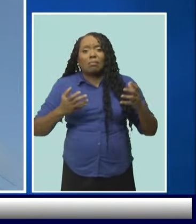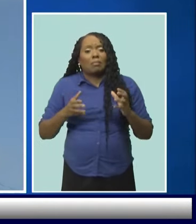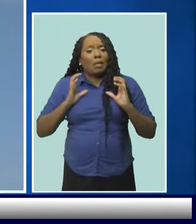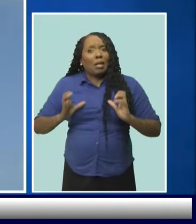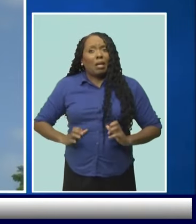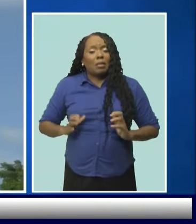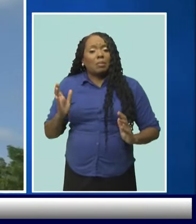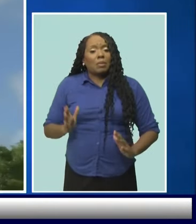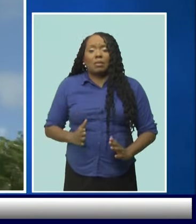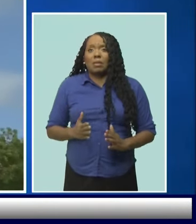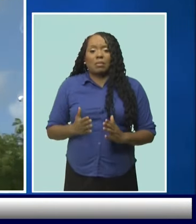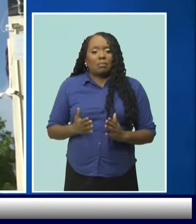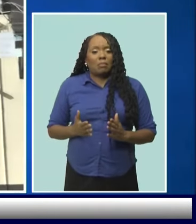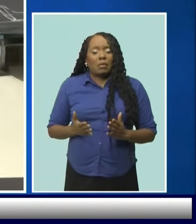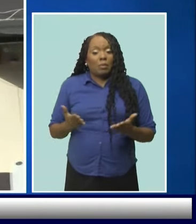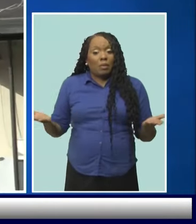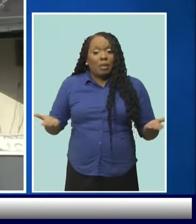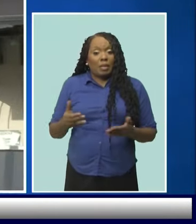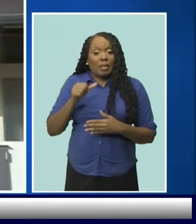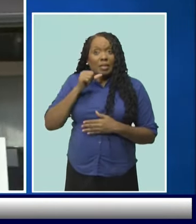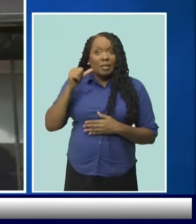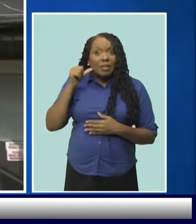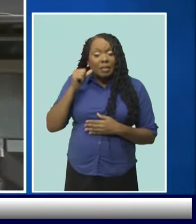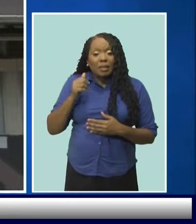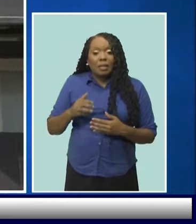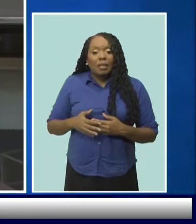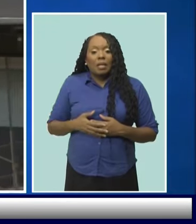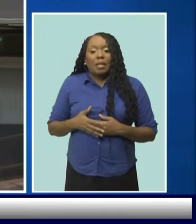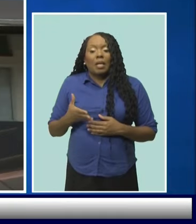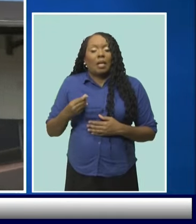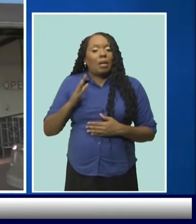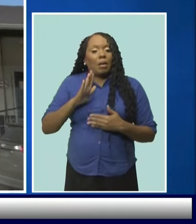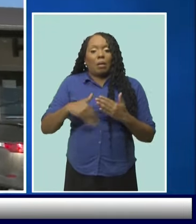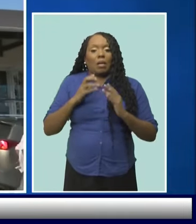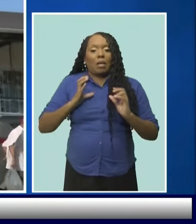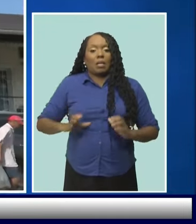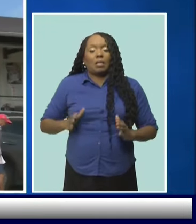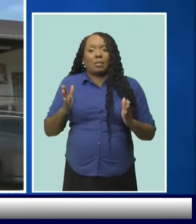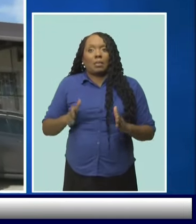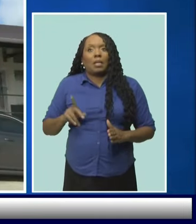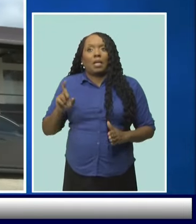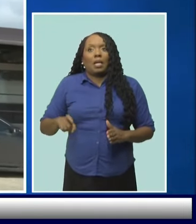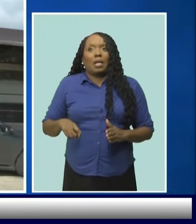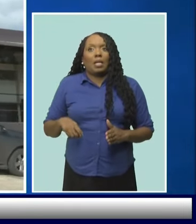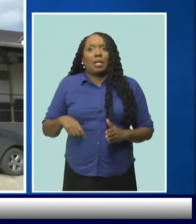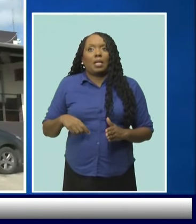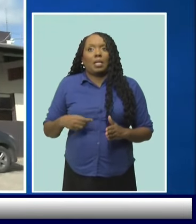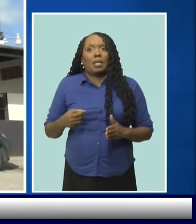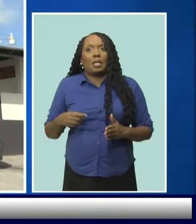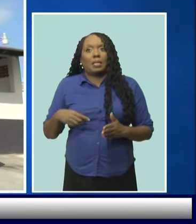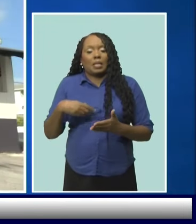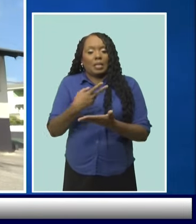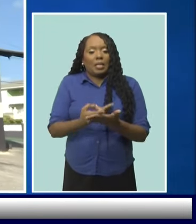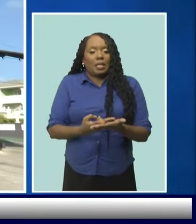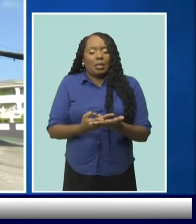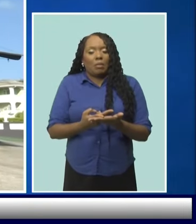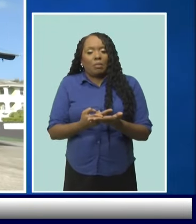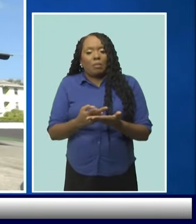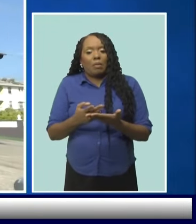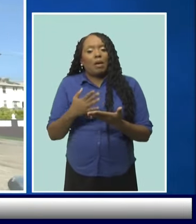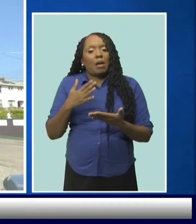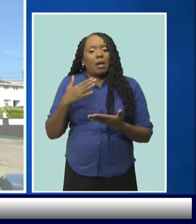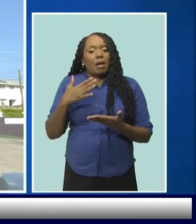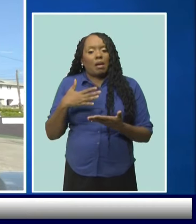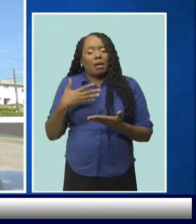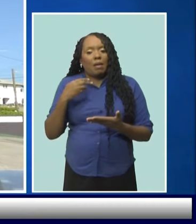here too. And they made the customers lie down and strip them. Well, when I say strip, not off the clothes, but from